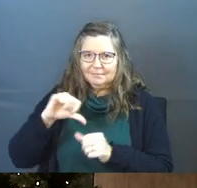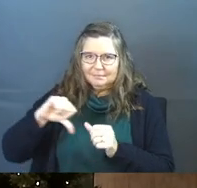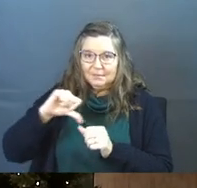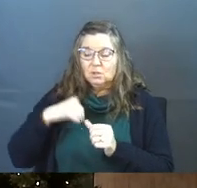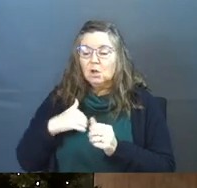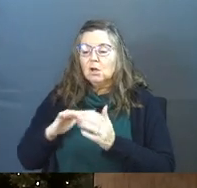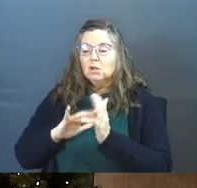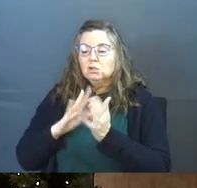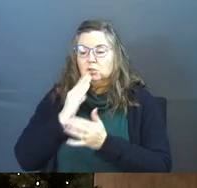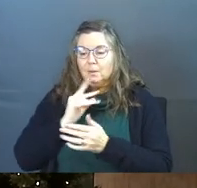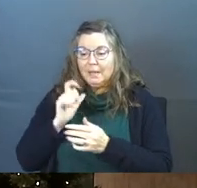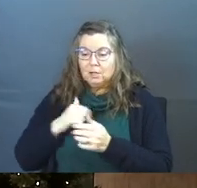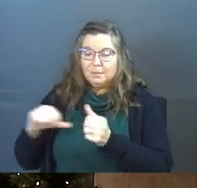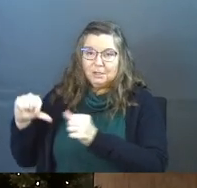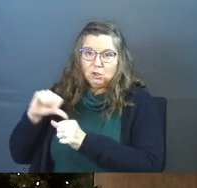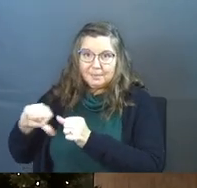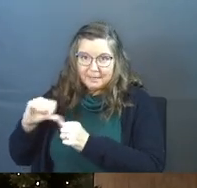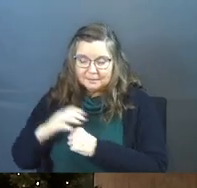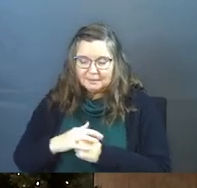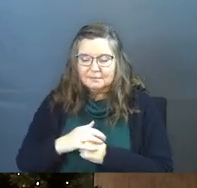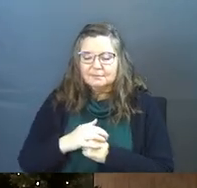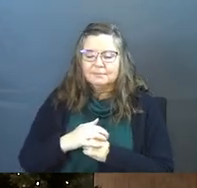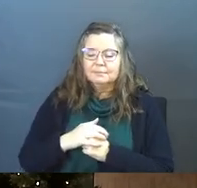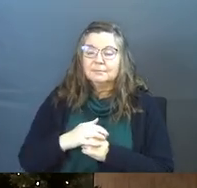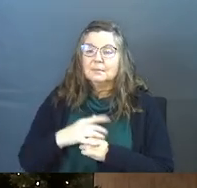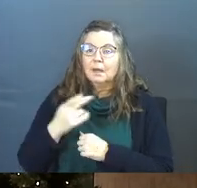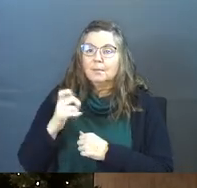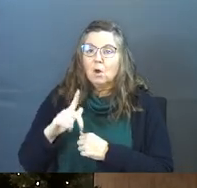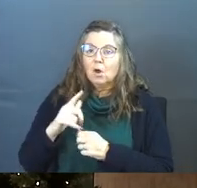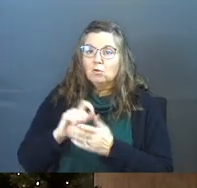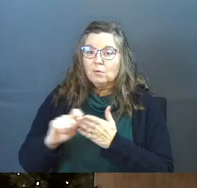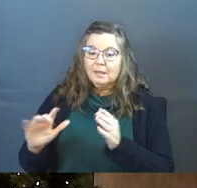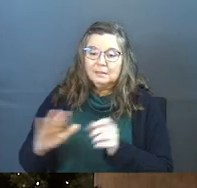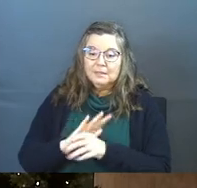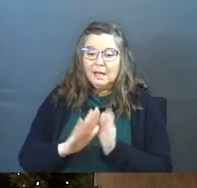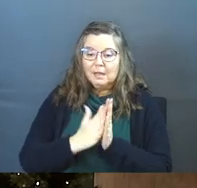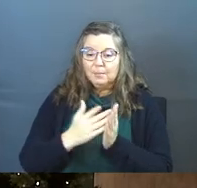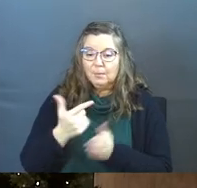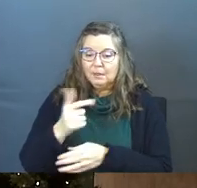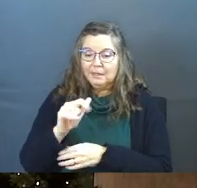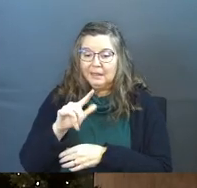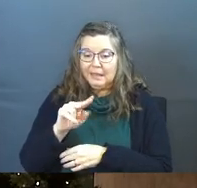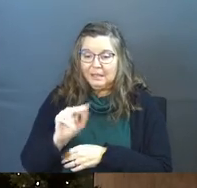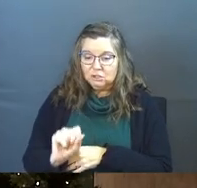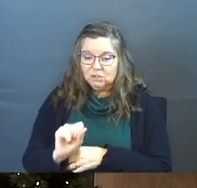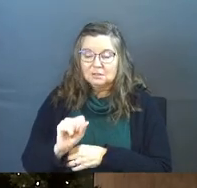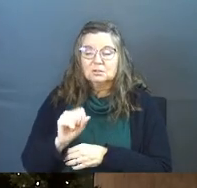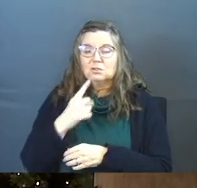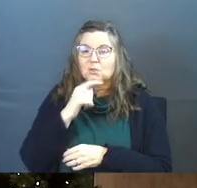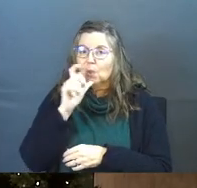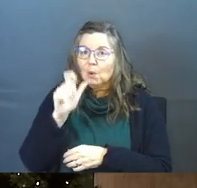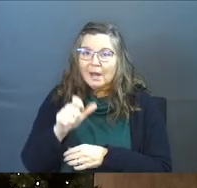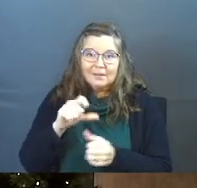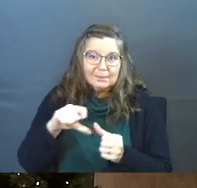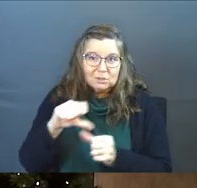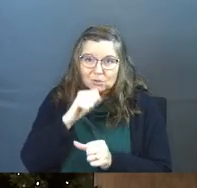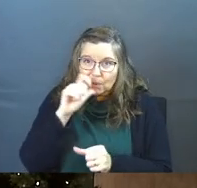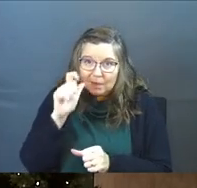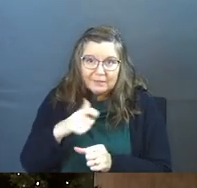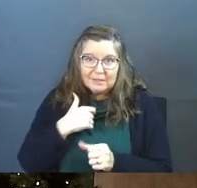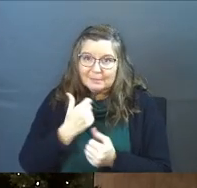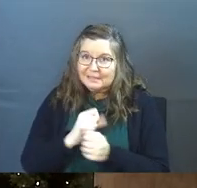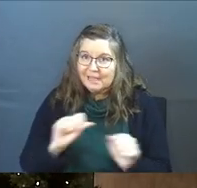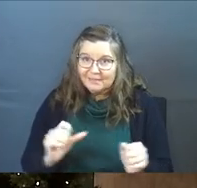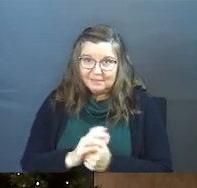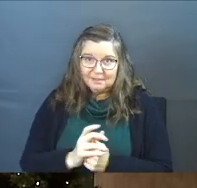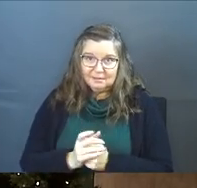Because the Jews believe that you had to be circumcised. And Paul writes the entire book of Galatians. We talked about it last week. And says, you don't have to be circumcised in